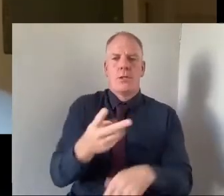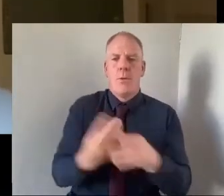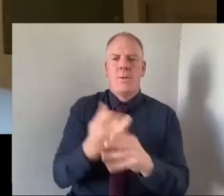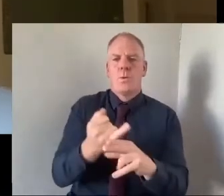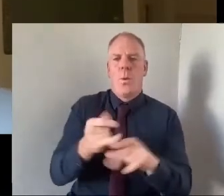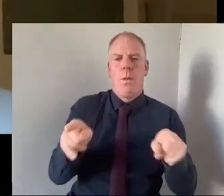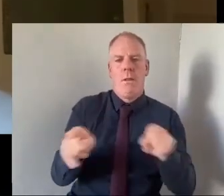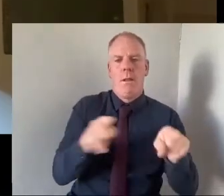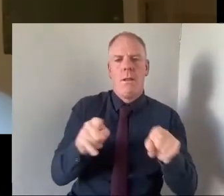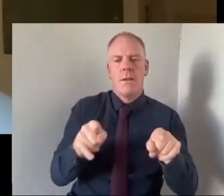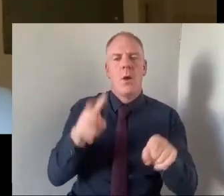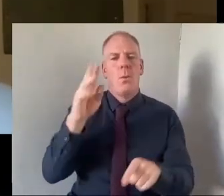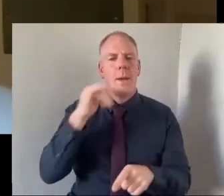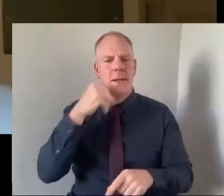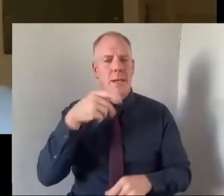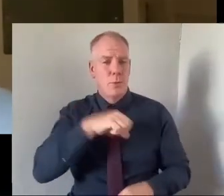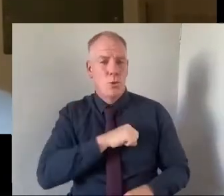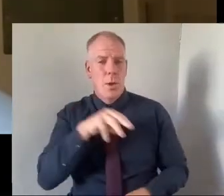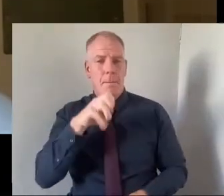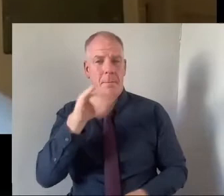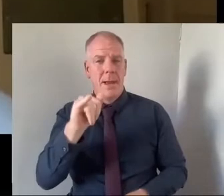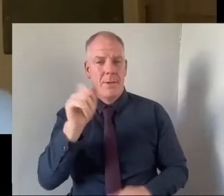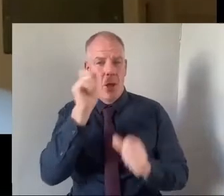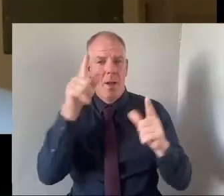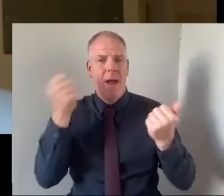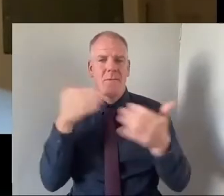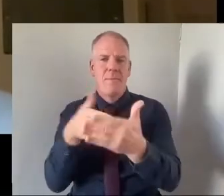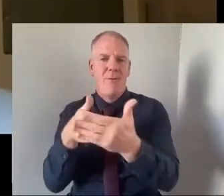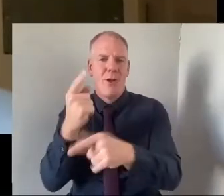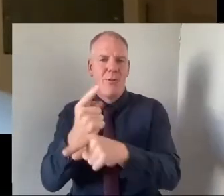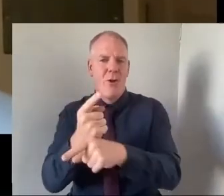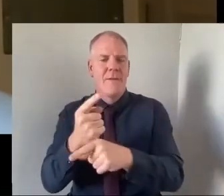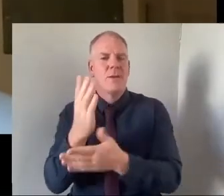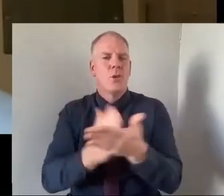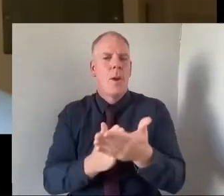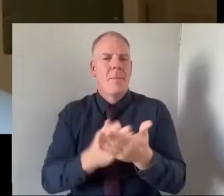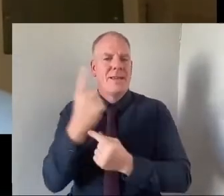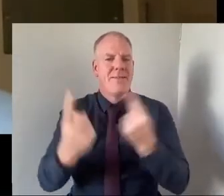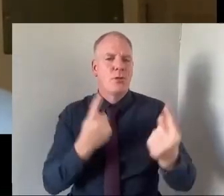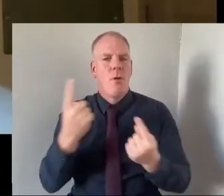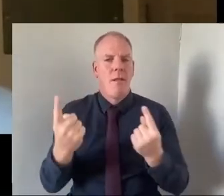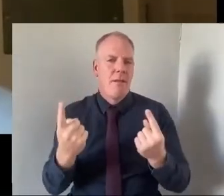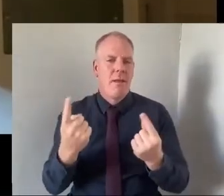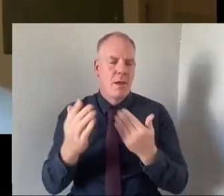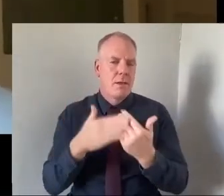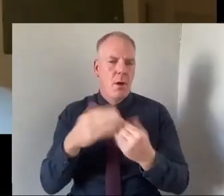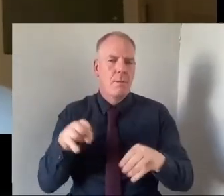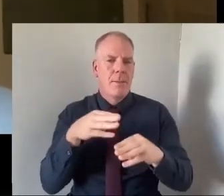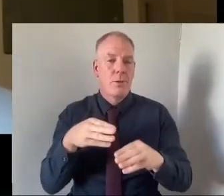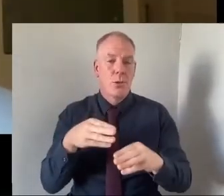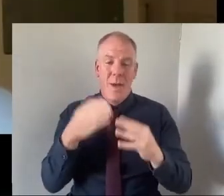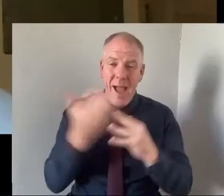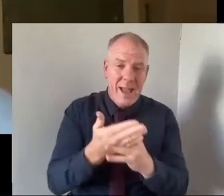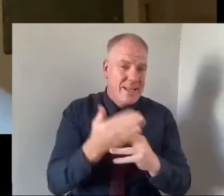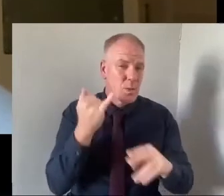because as Mary is probably aware there are barriers for some individuals and young people to even get into